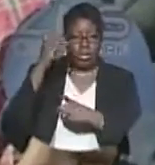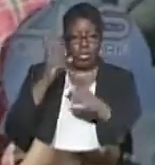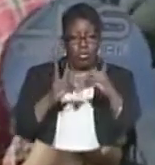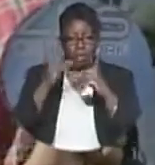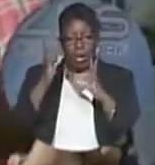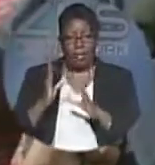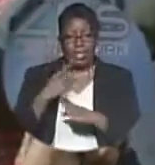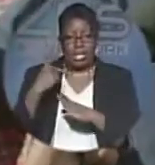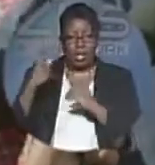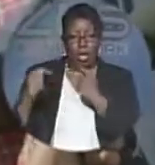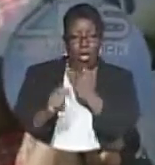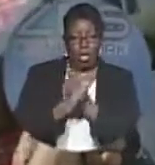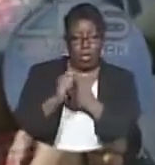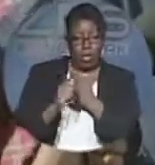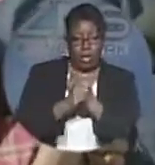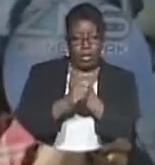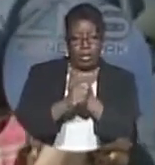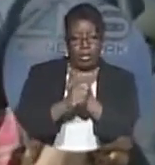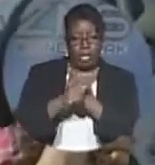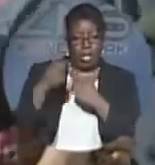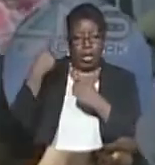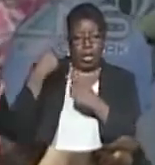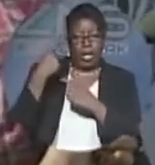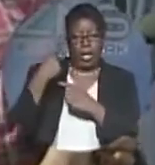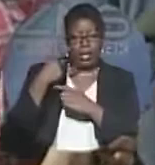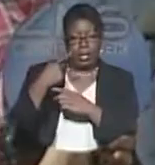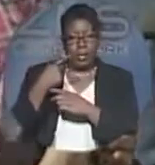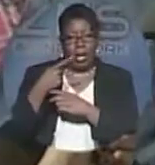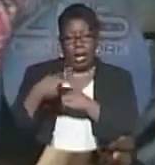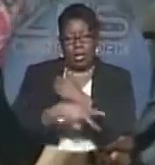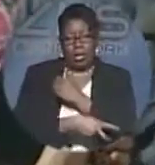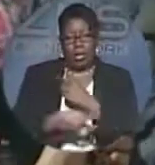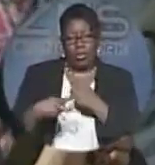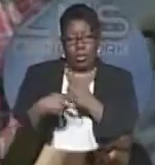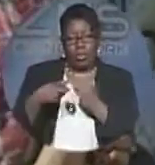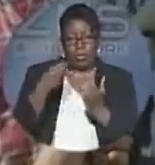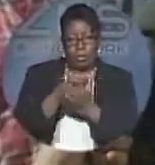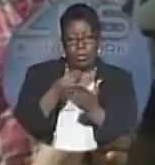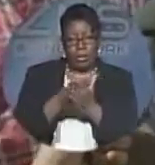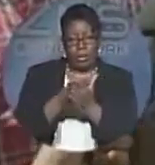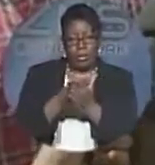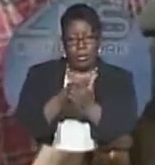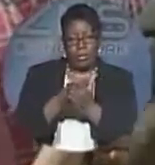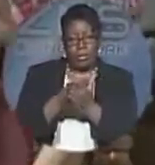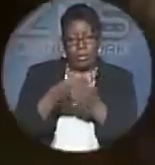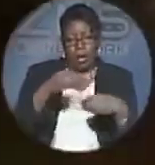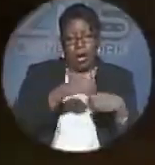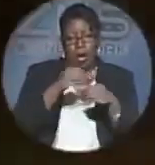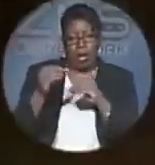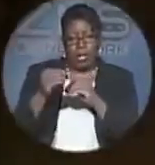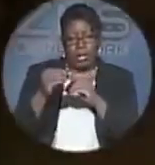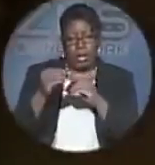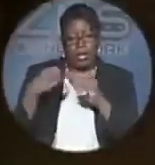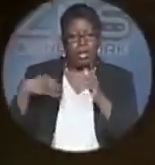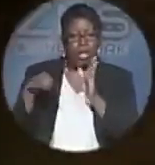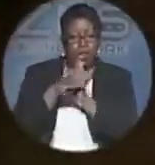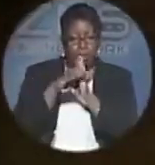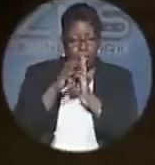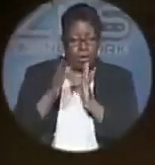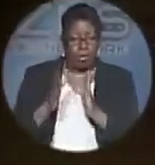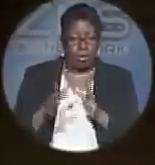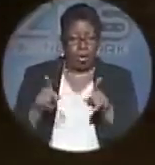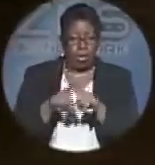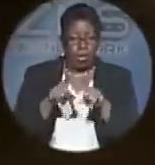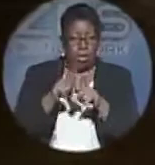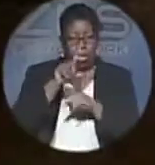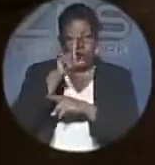they have been threatened, held at gunpoint and robbed of their daily earnings by an apparent organized group of violent criminals. Police are also questioning